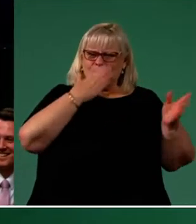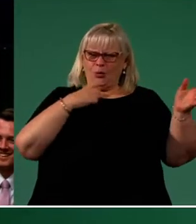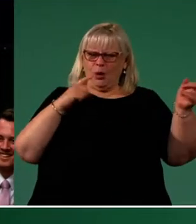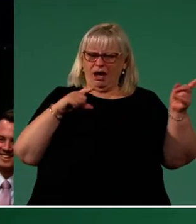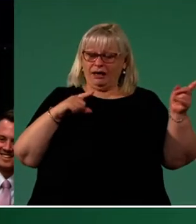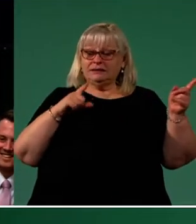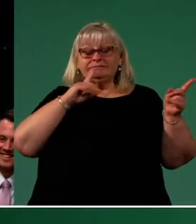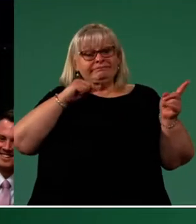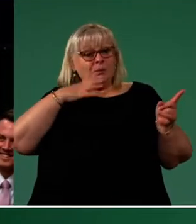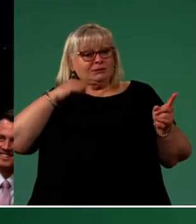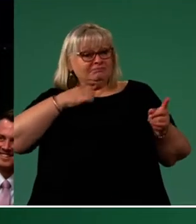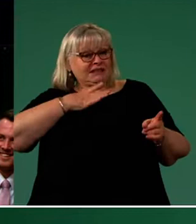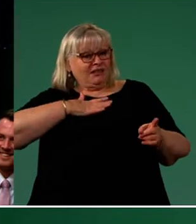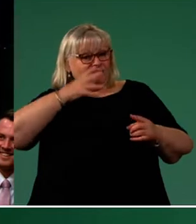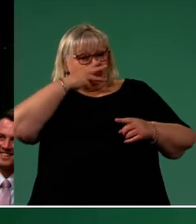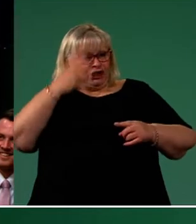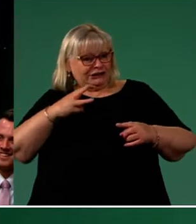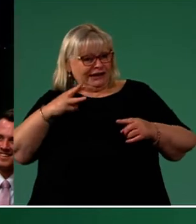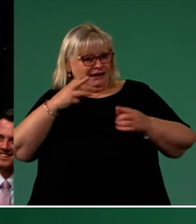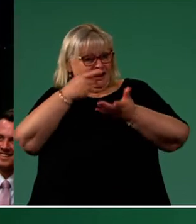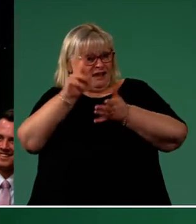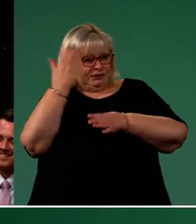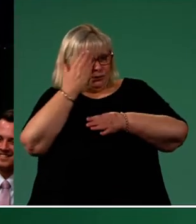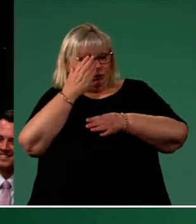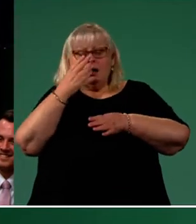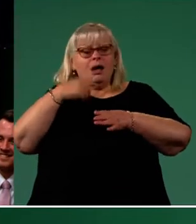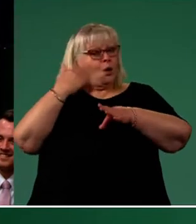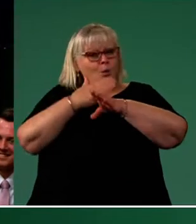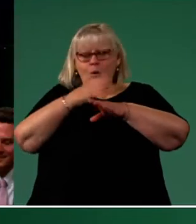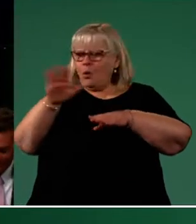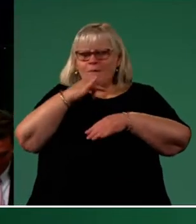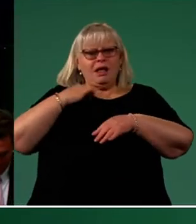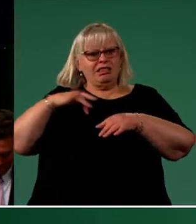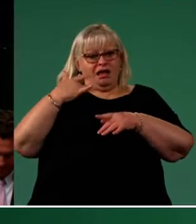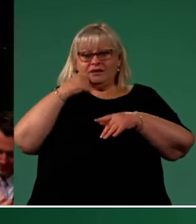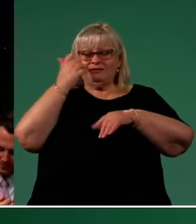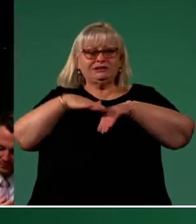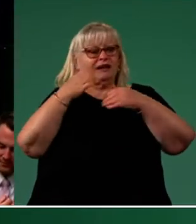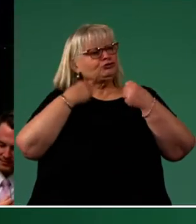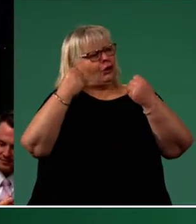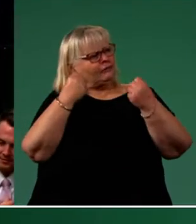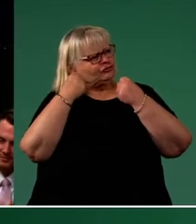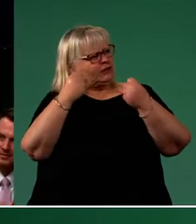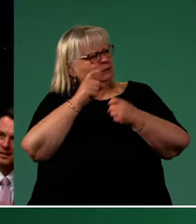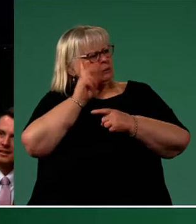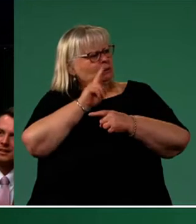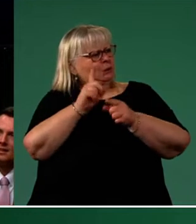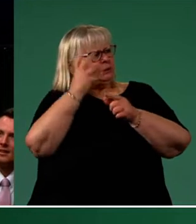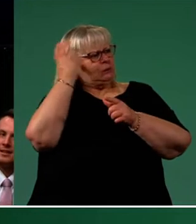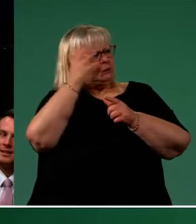left school at 13 and I've been working my whole life. I drove past this school, saw its grandeur and prestige